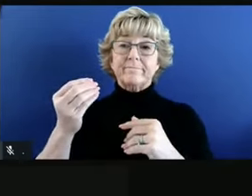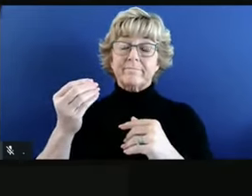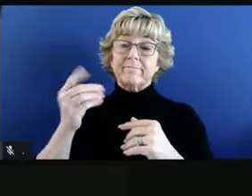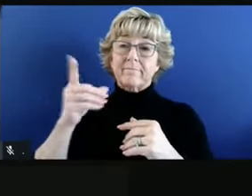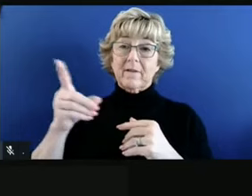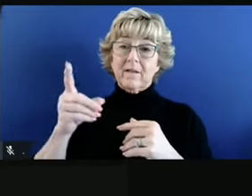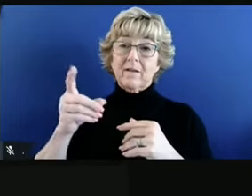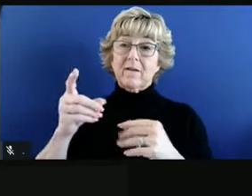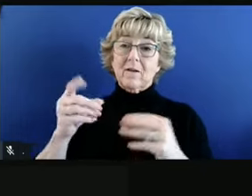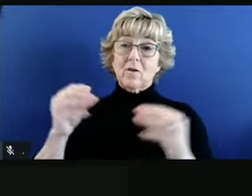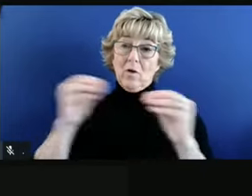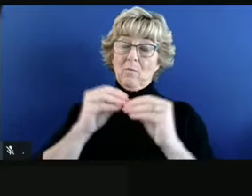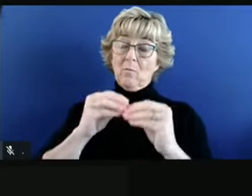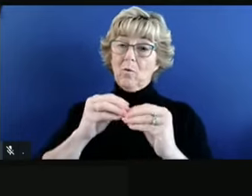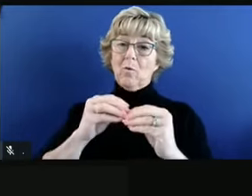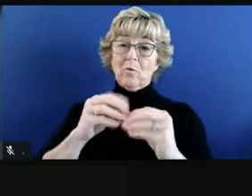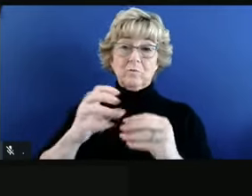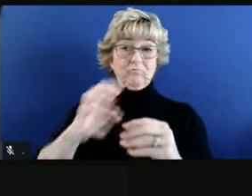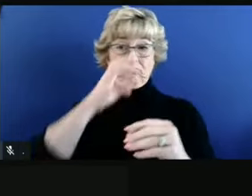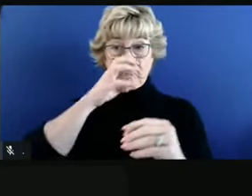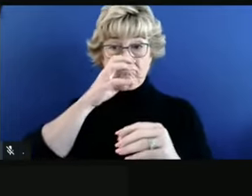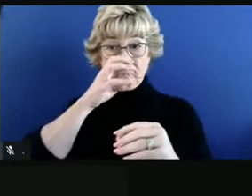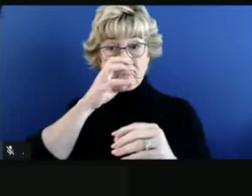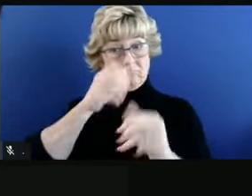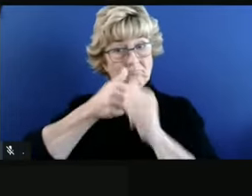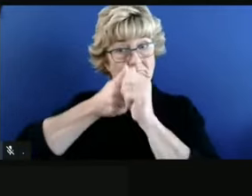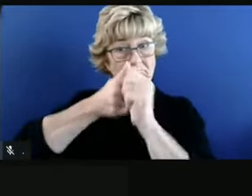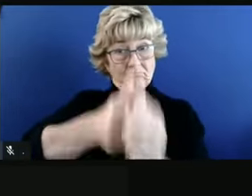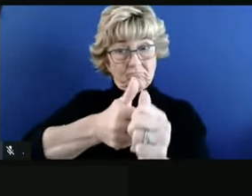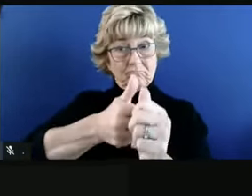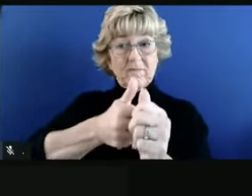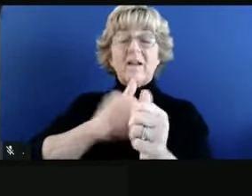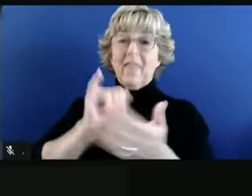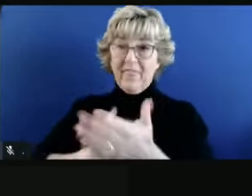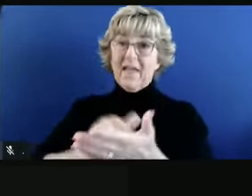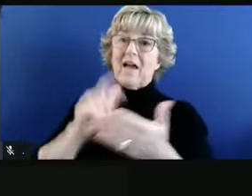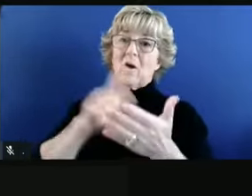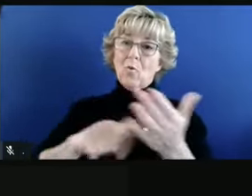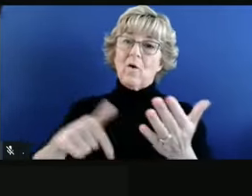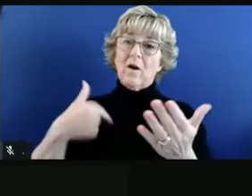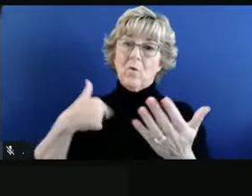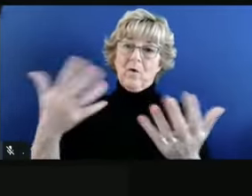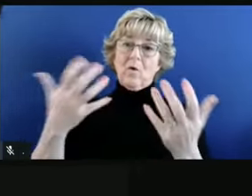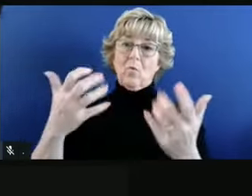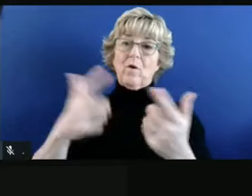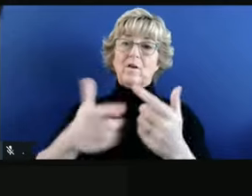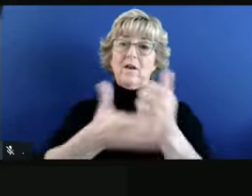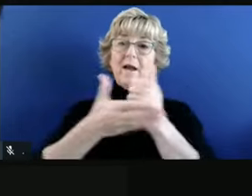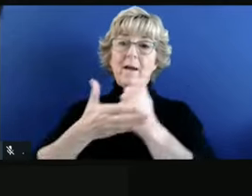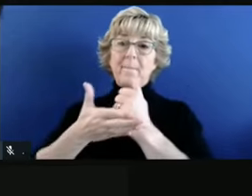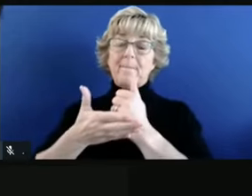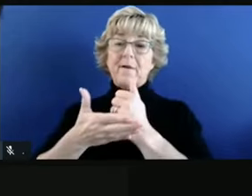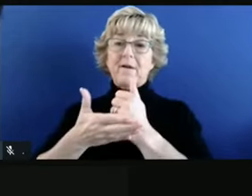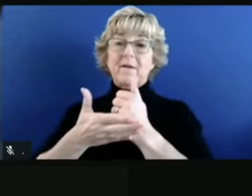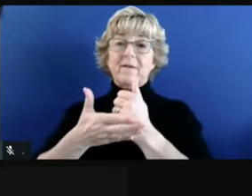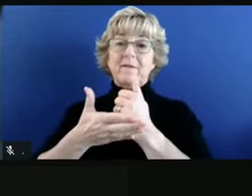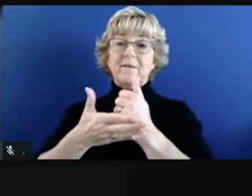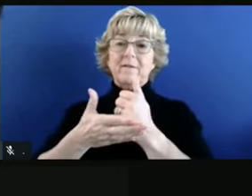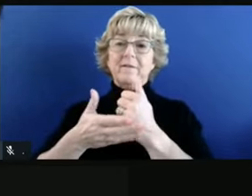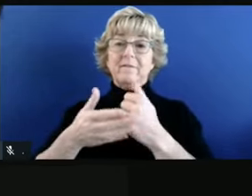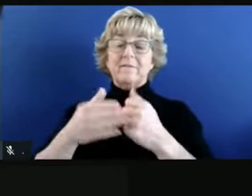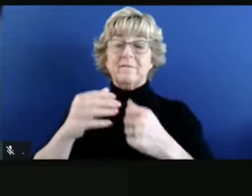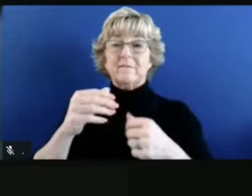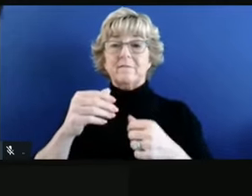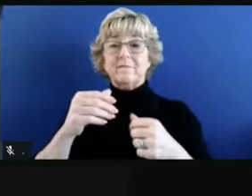guidance more to heart than others. And those are exactly the tools that can help us stay not just in red, but to get